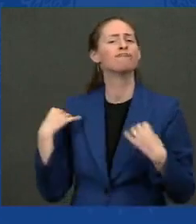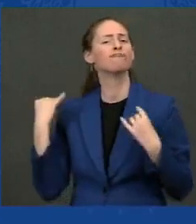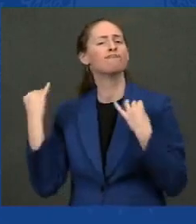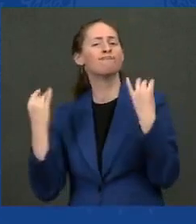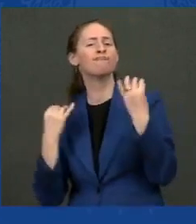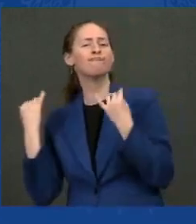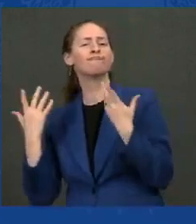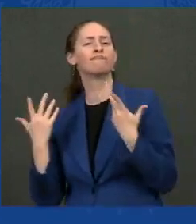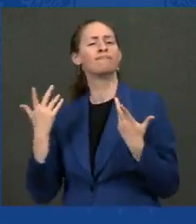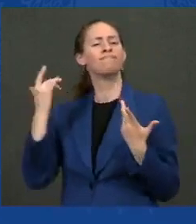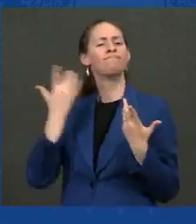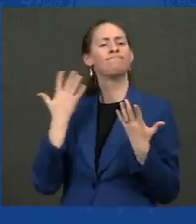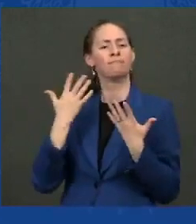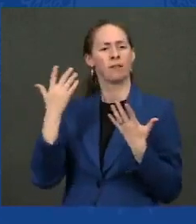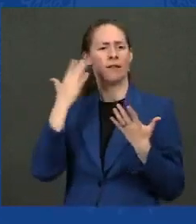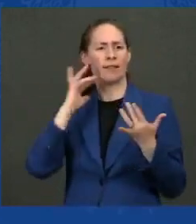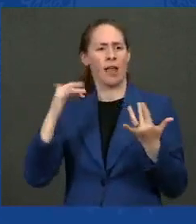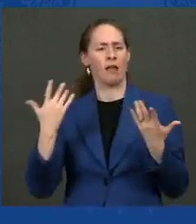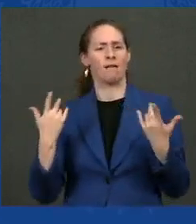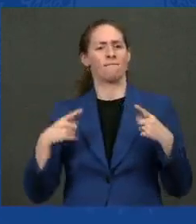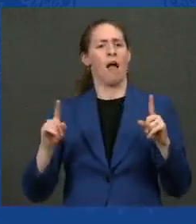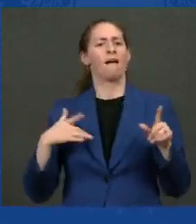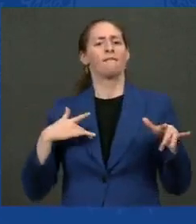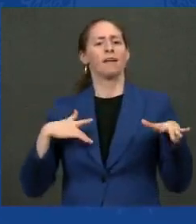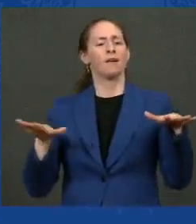to uh move forward uh with hope as you